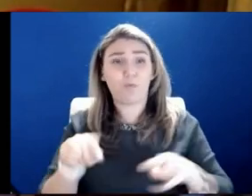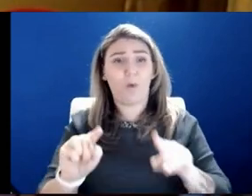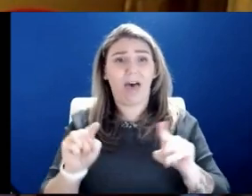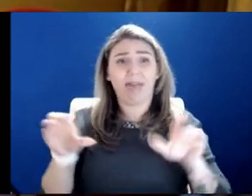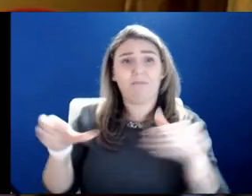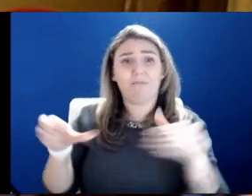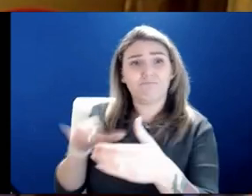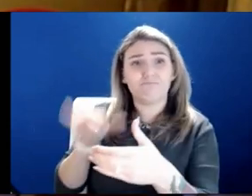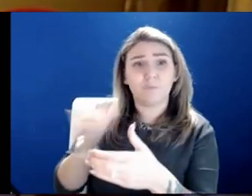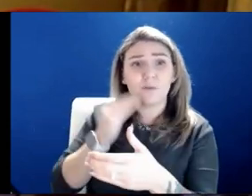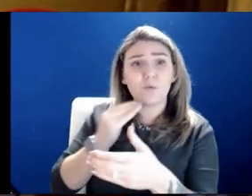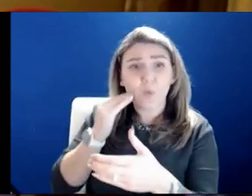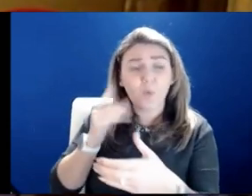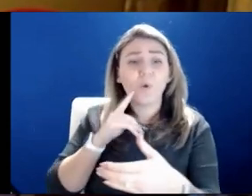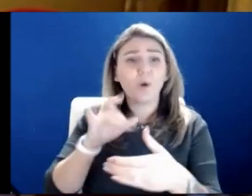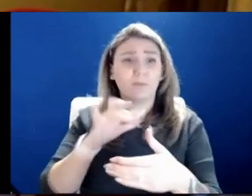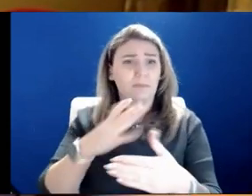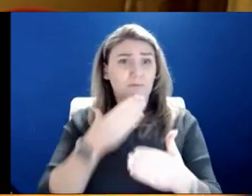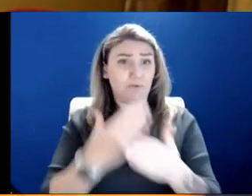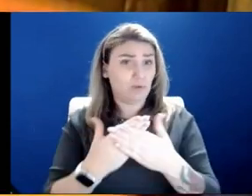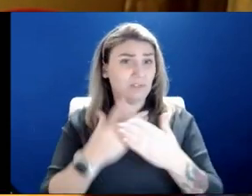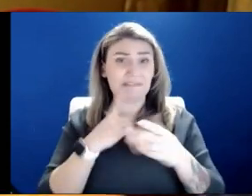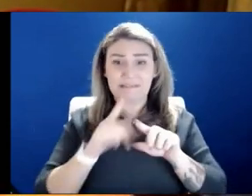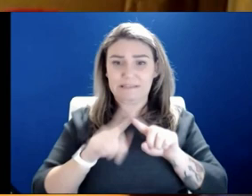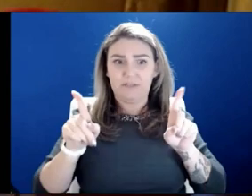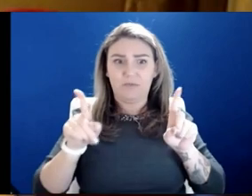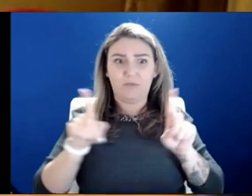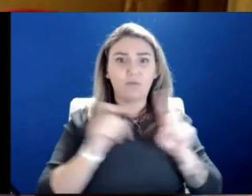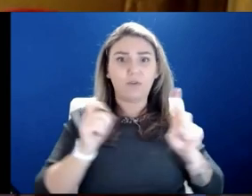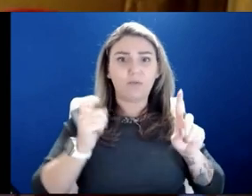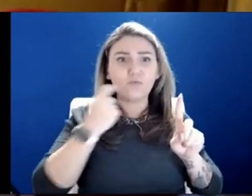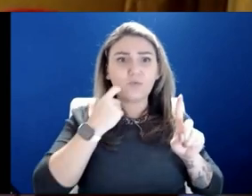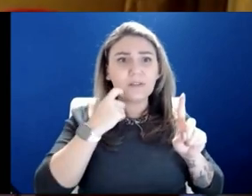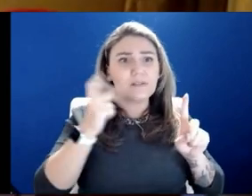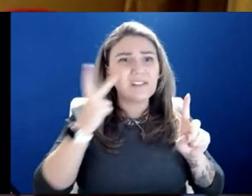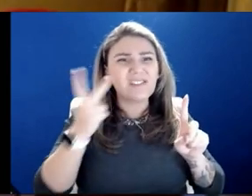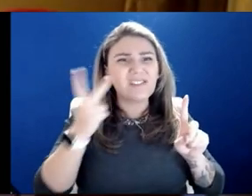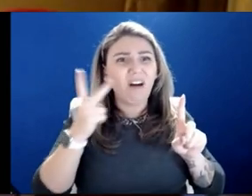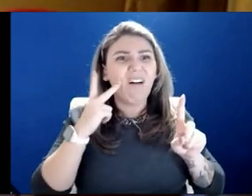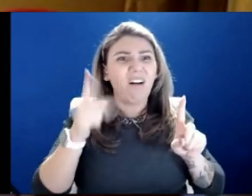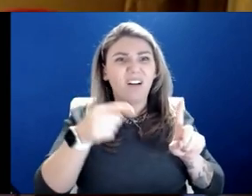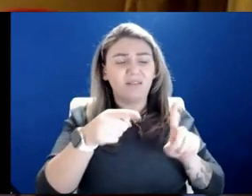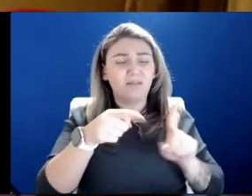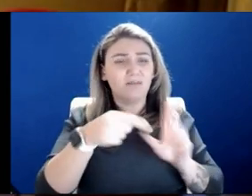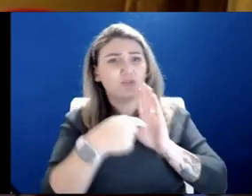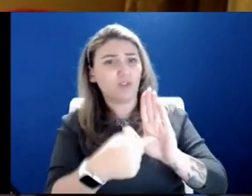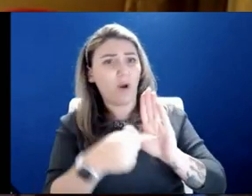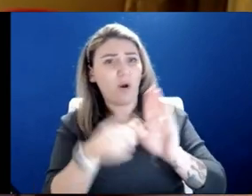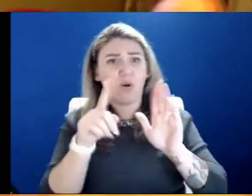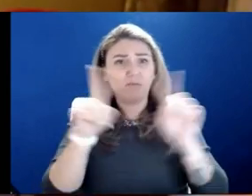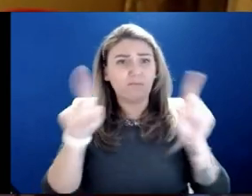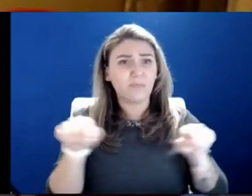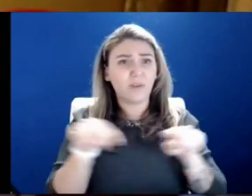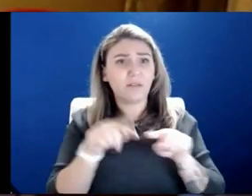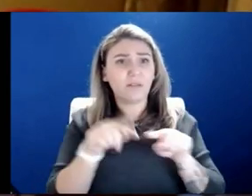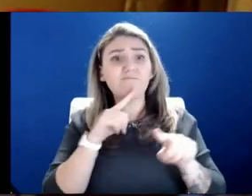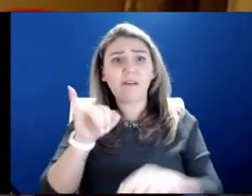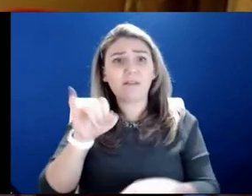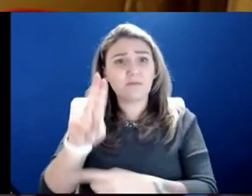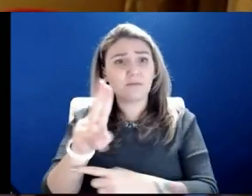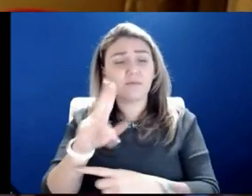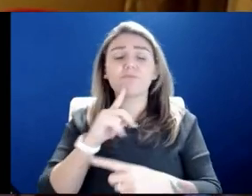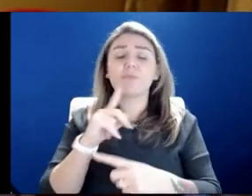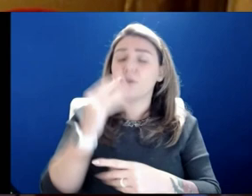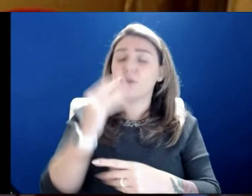in a good place. That is very different than what we just saw on the screen that you all helpfully provided. And I know that some of your medical